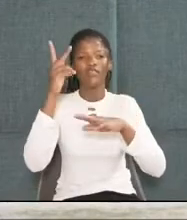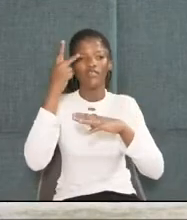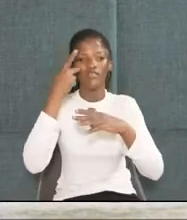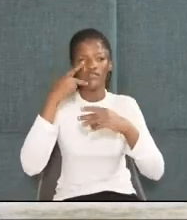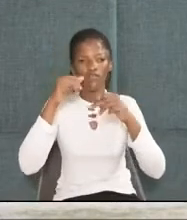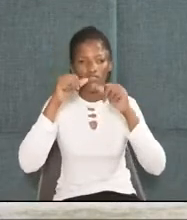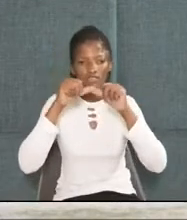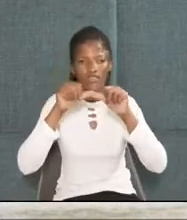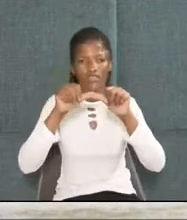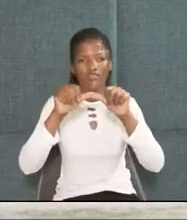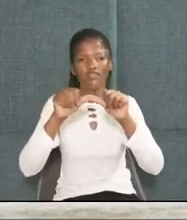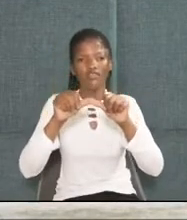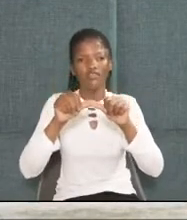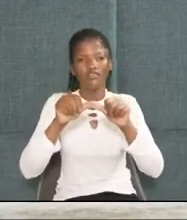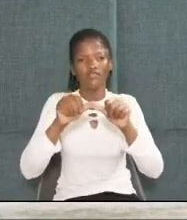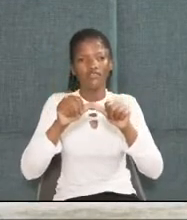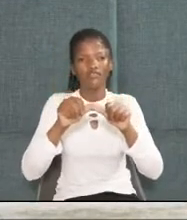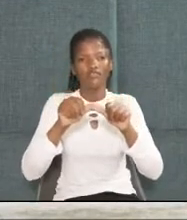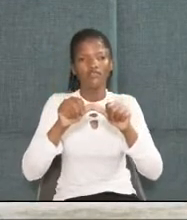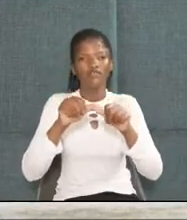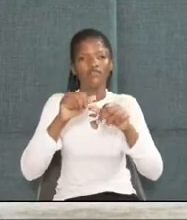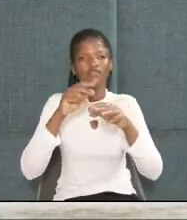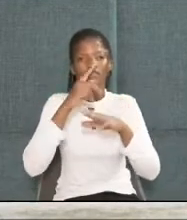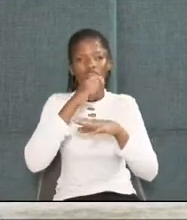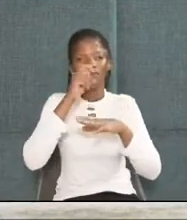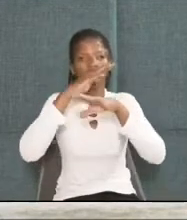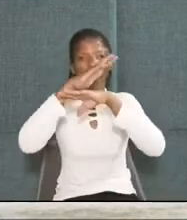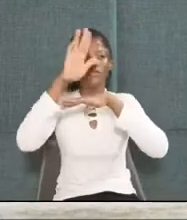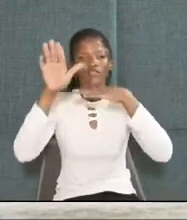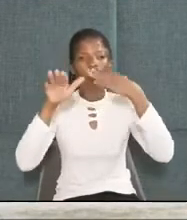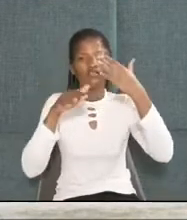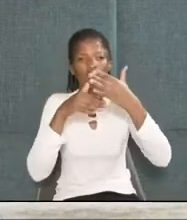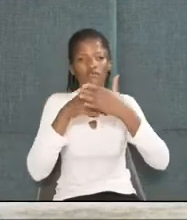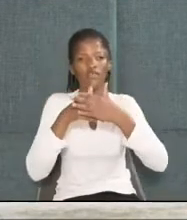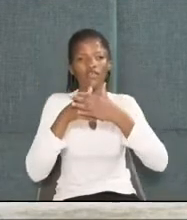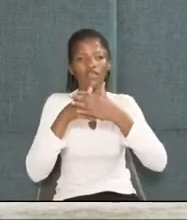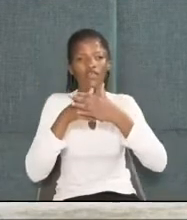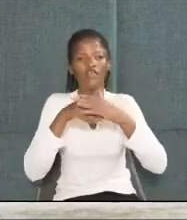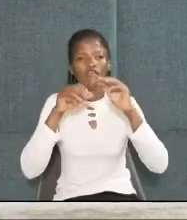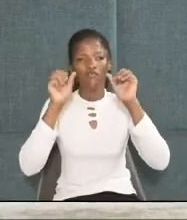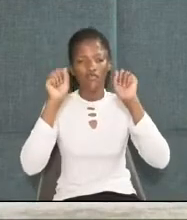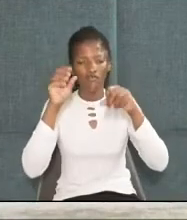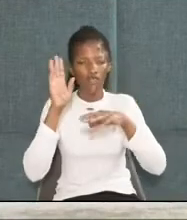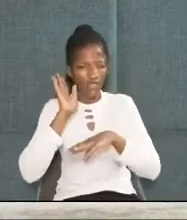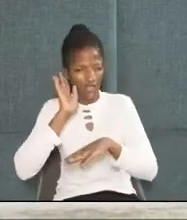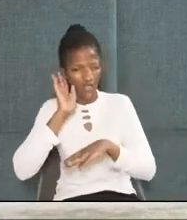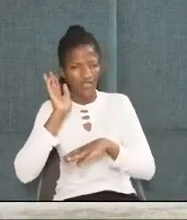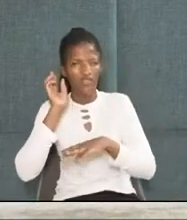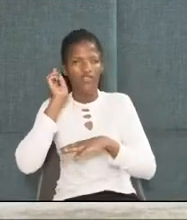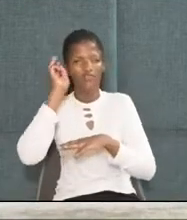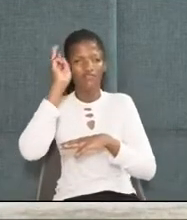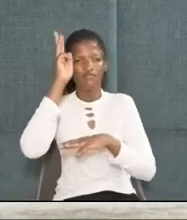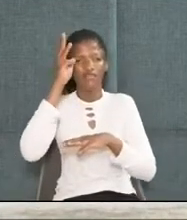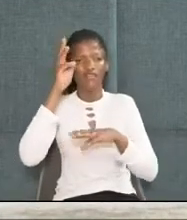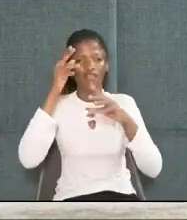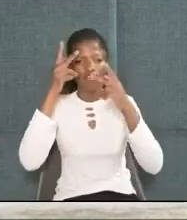peace be still. They all shall sweetly obey thy will,